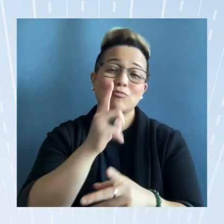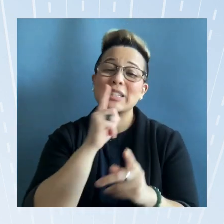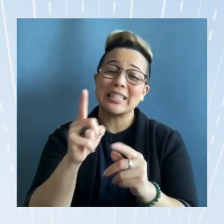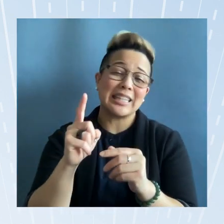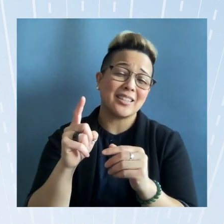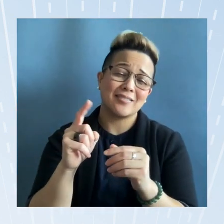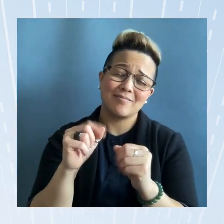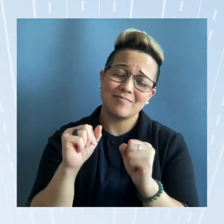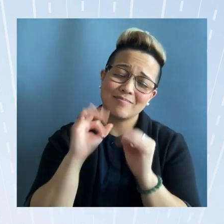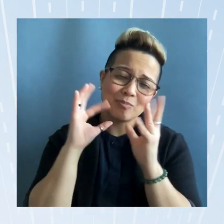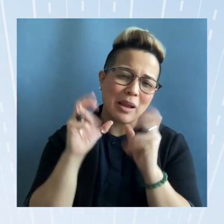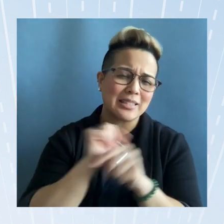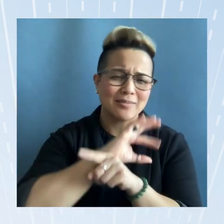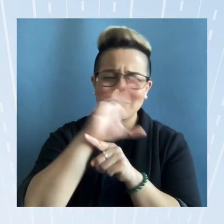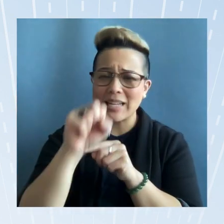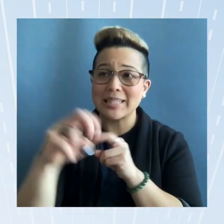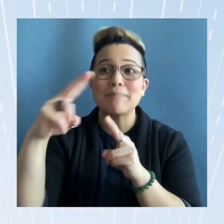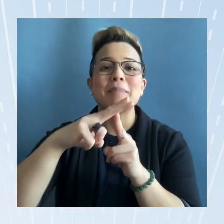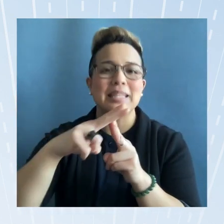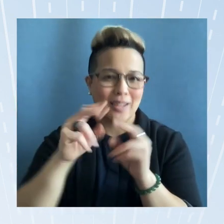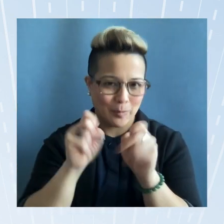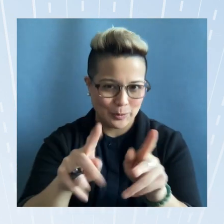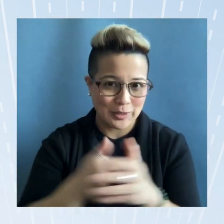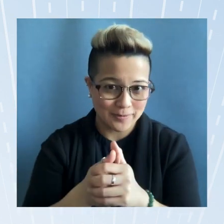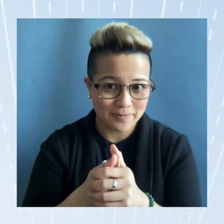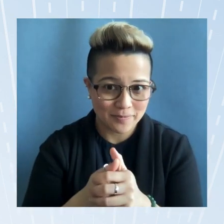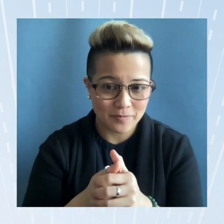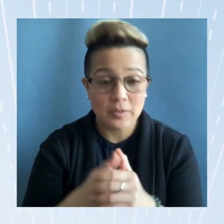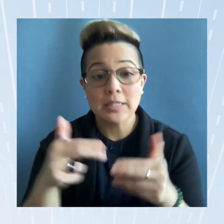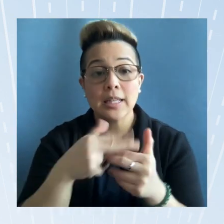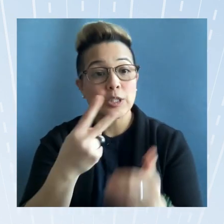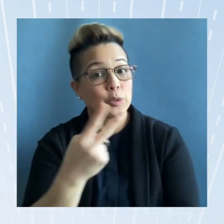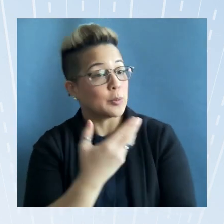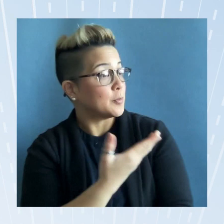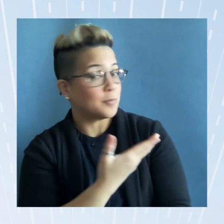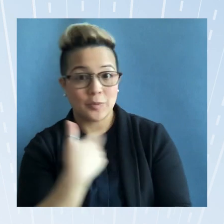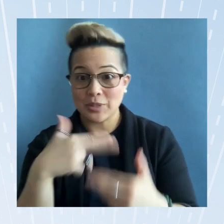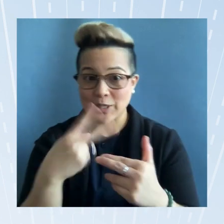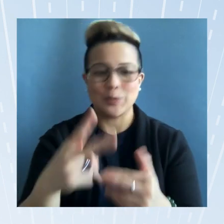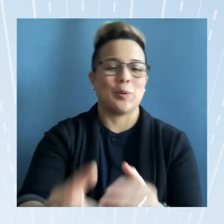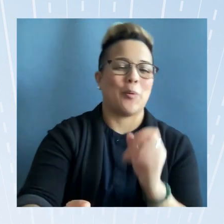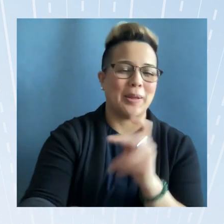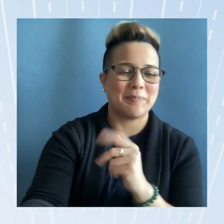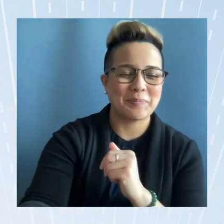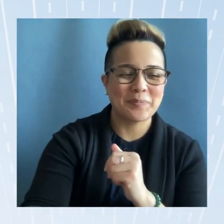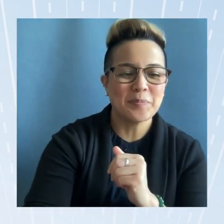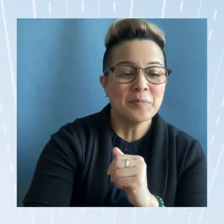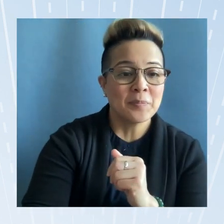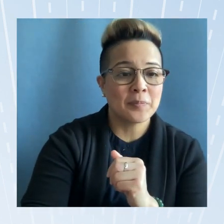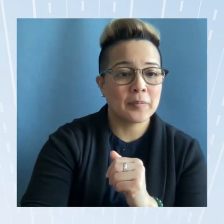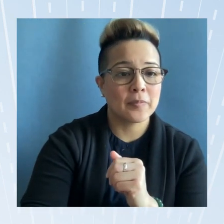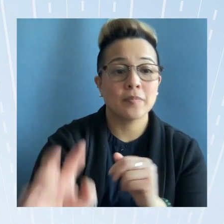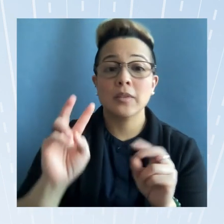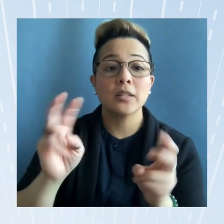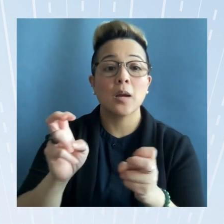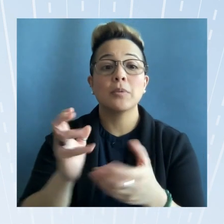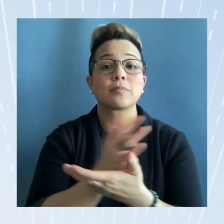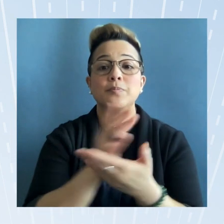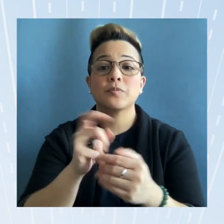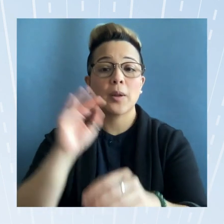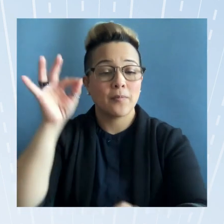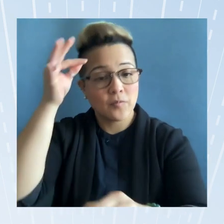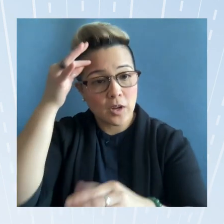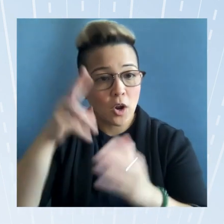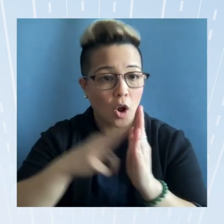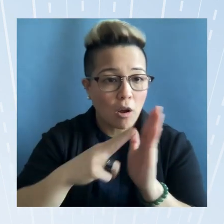um opportunity so slide two will be on slide two okay um topics range from federal contractors